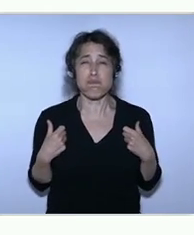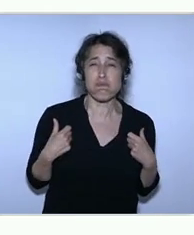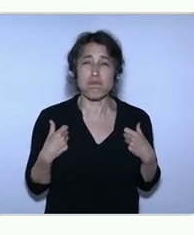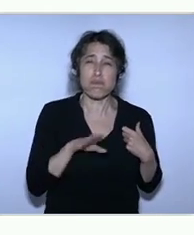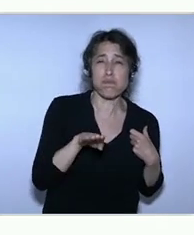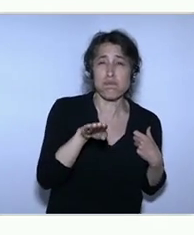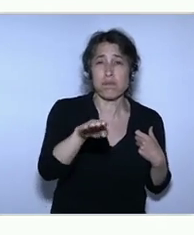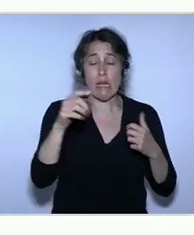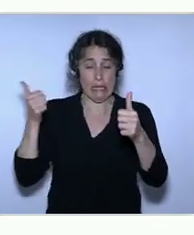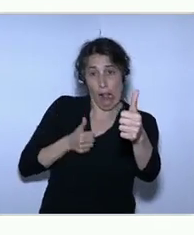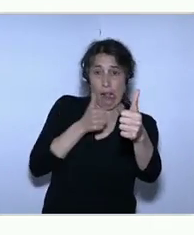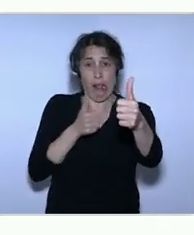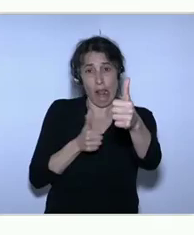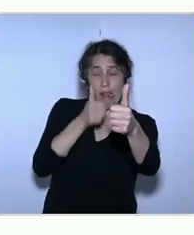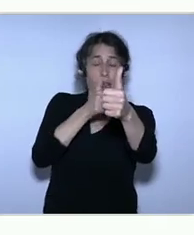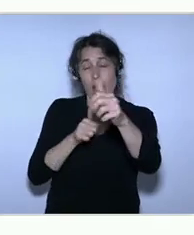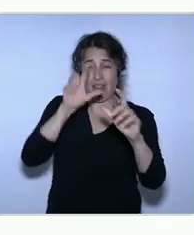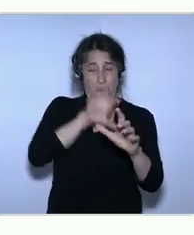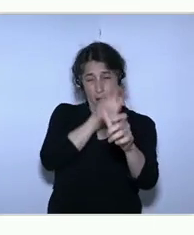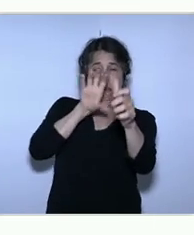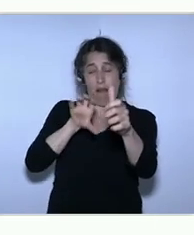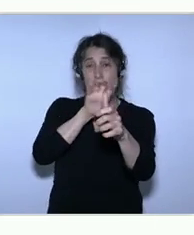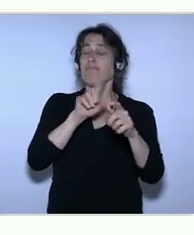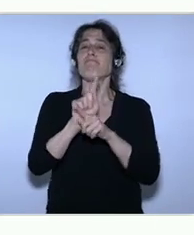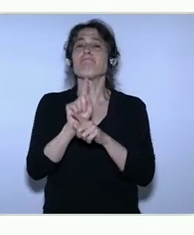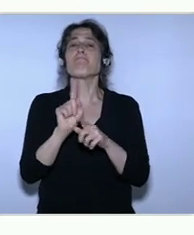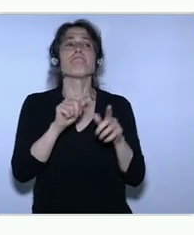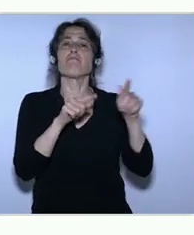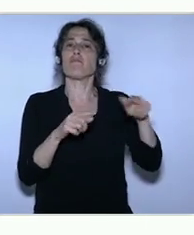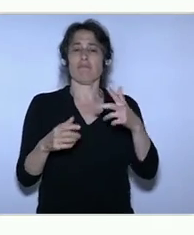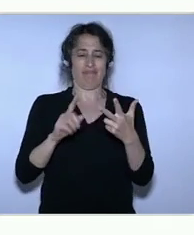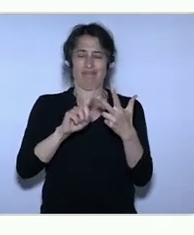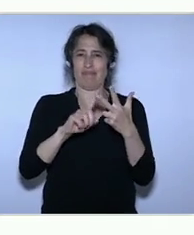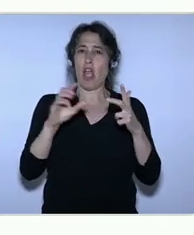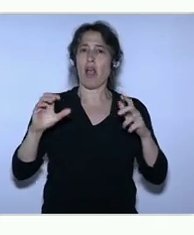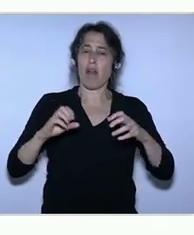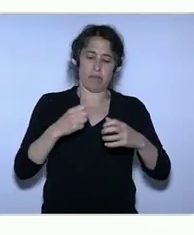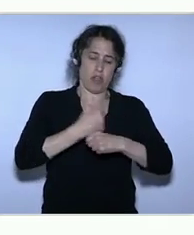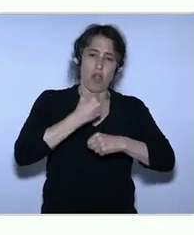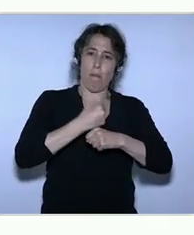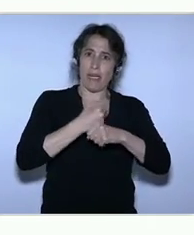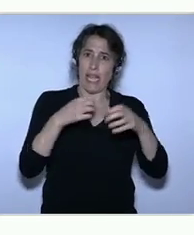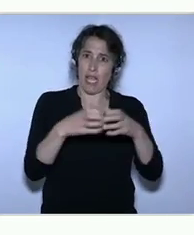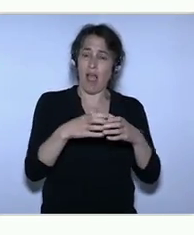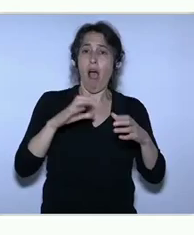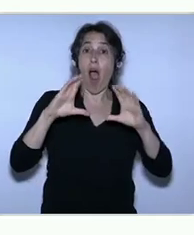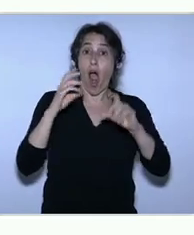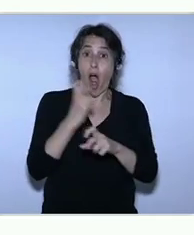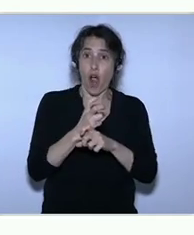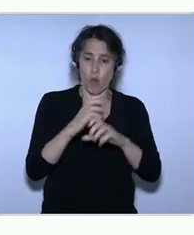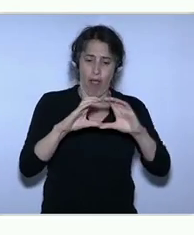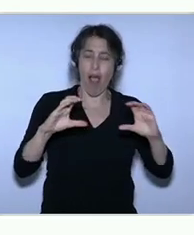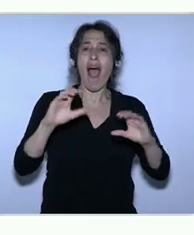you'll be able to take this drone, put it in your backpack, unfold it, set it up, press a button, and it will fly up and it will follow you at a